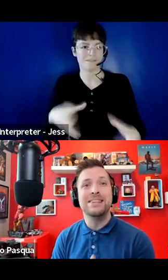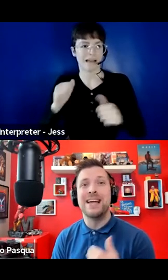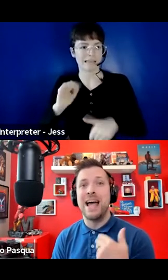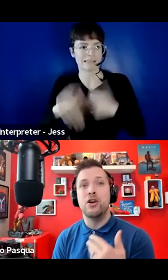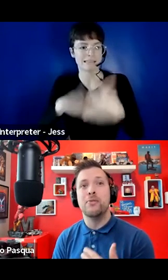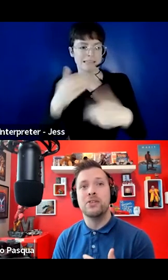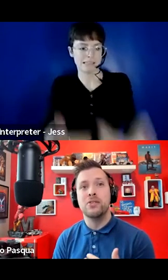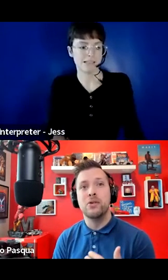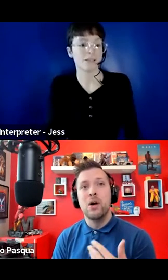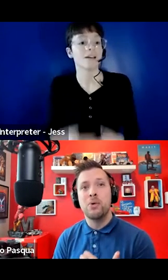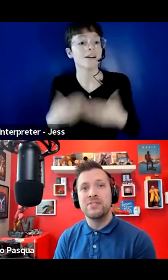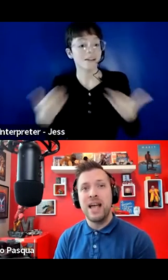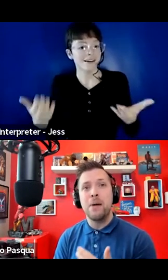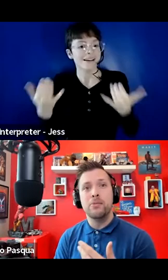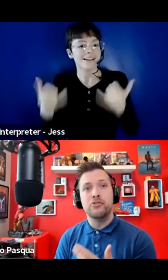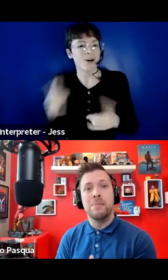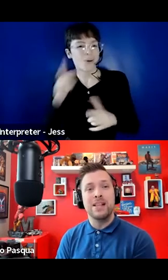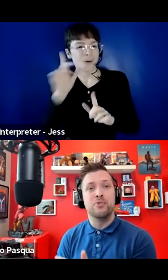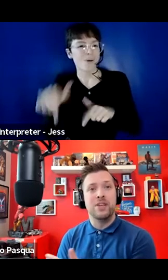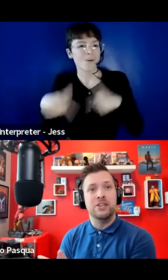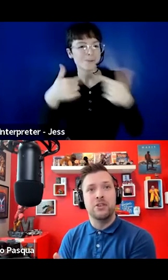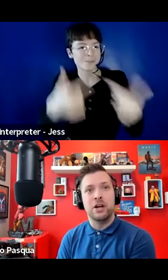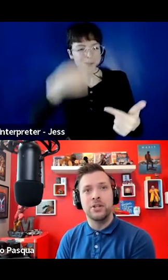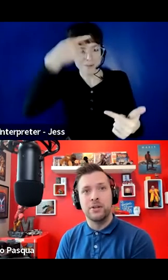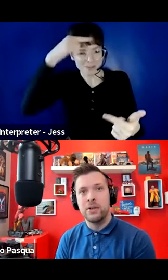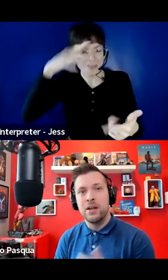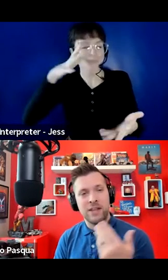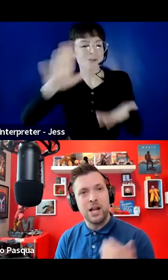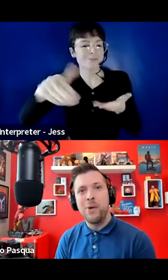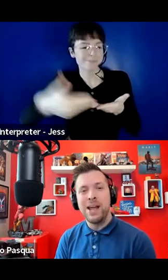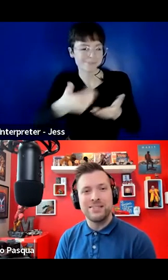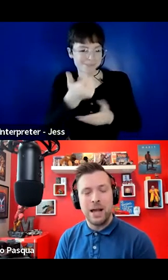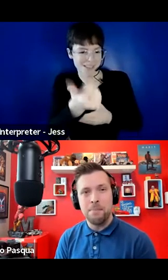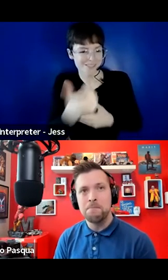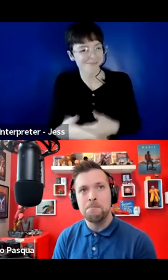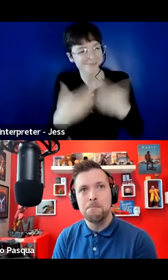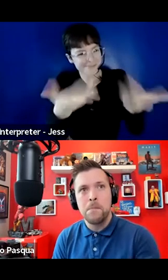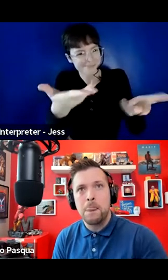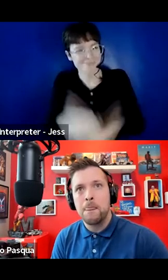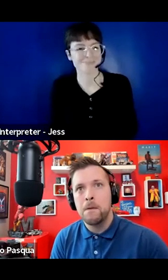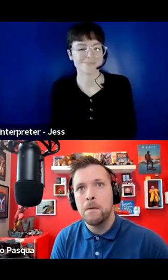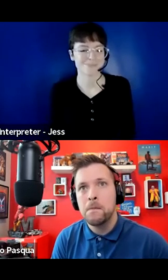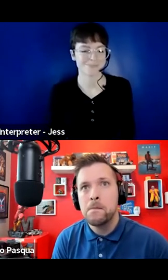I am pleased to hand it over to Wissam to commence with the introductions. Take it away, Wissam.